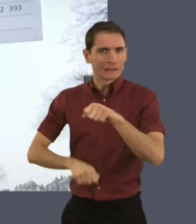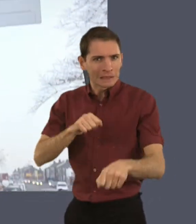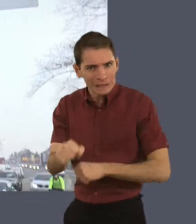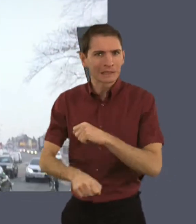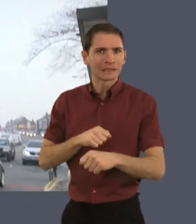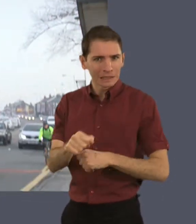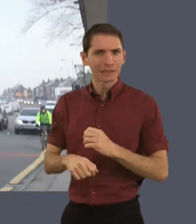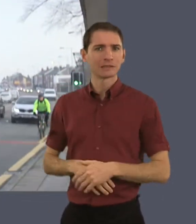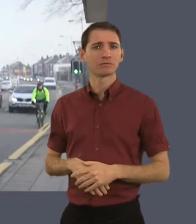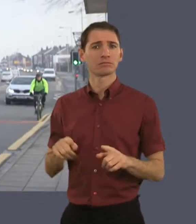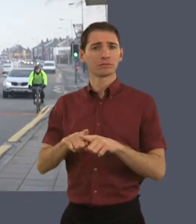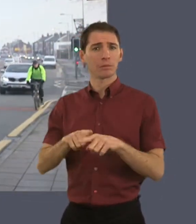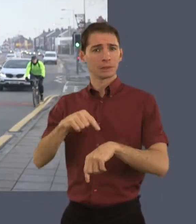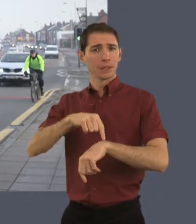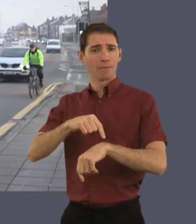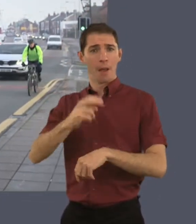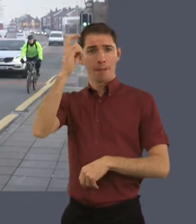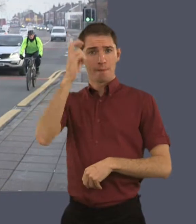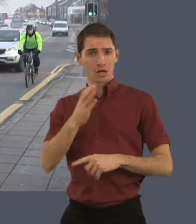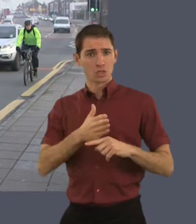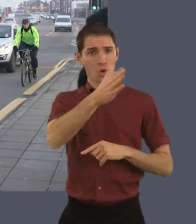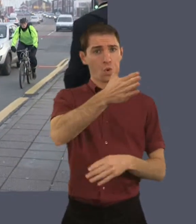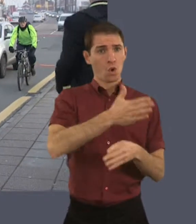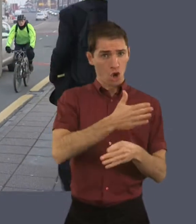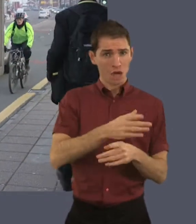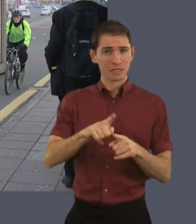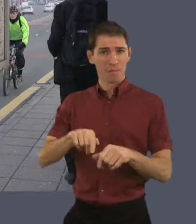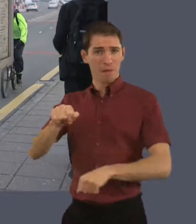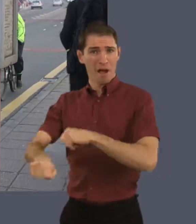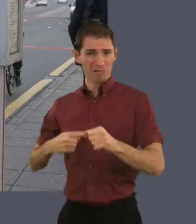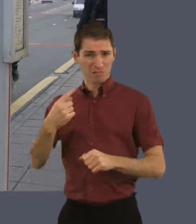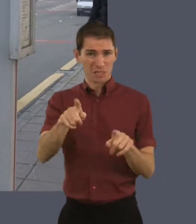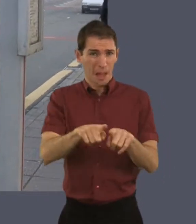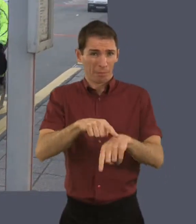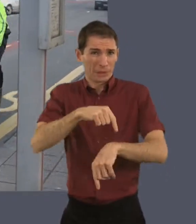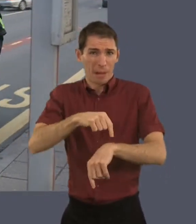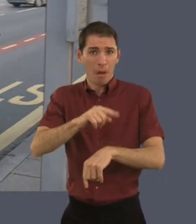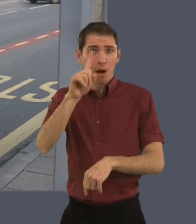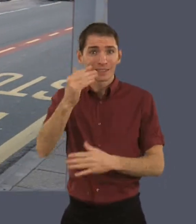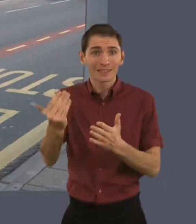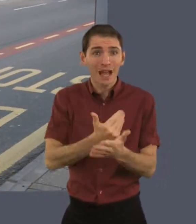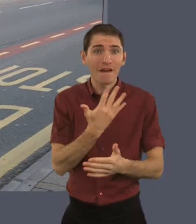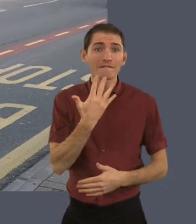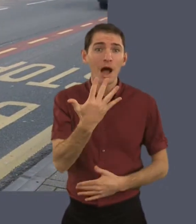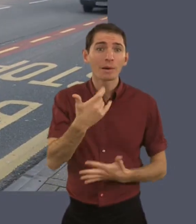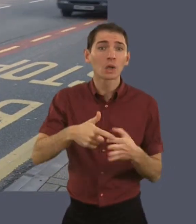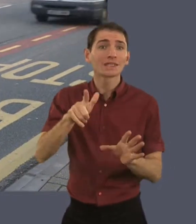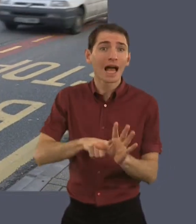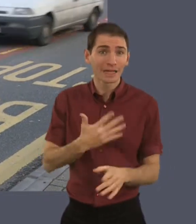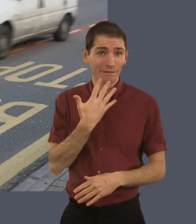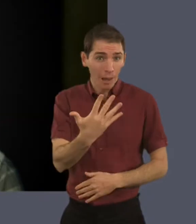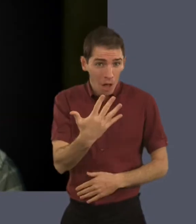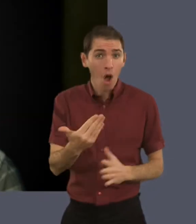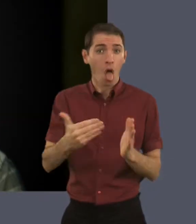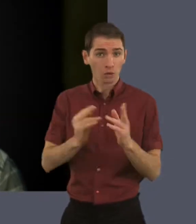do it even more. And for the time it takes me to get the bus to work, I can actually cycle there. And it saves me five pounds a day.